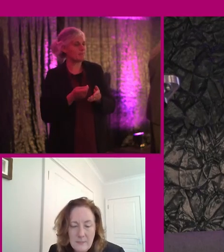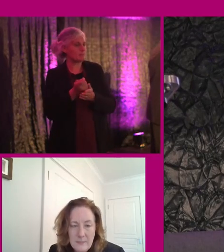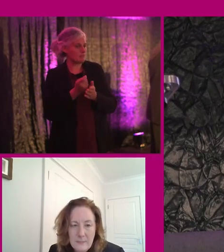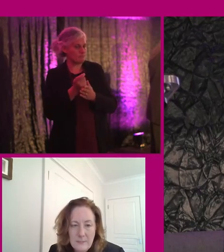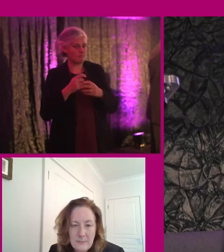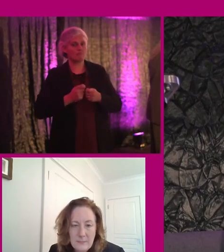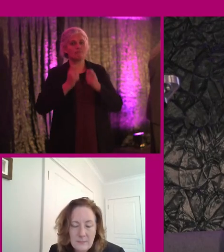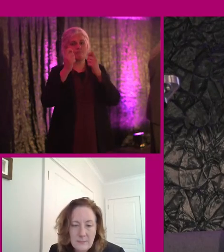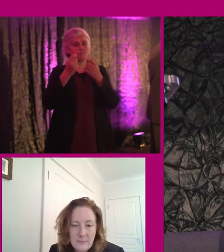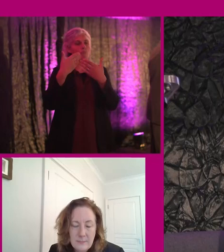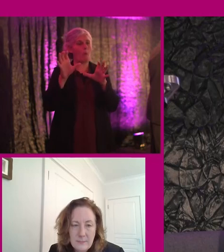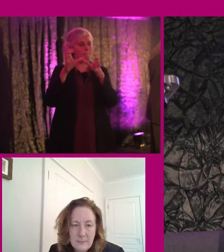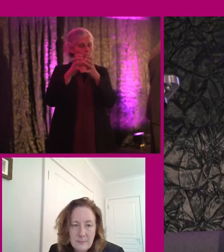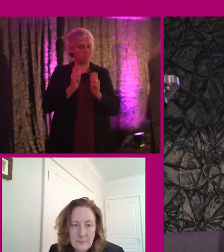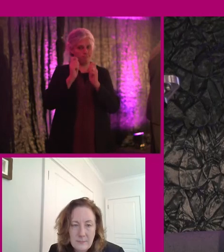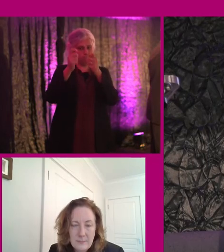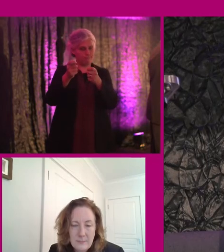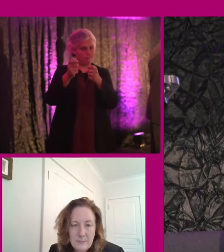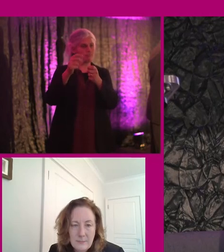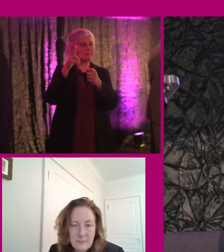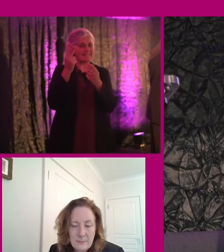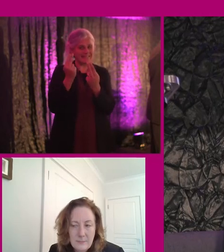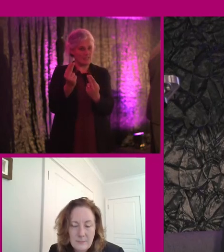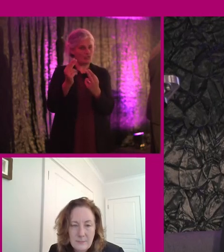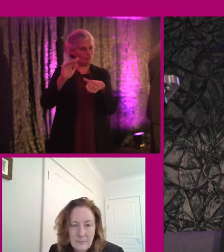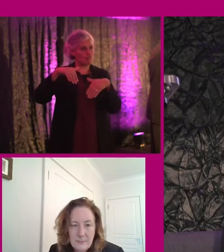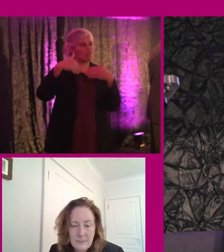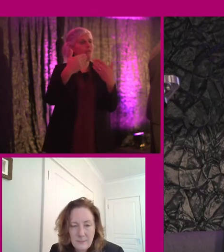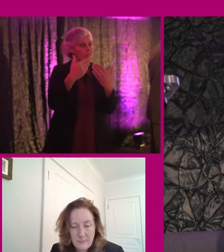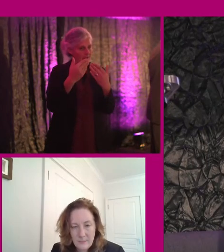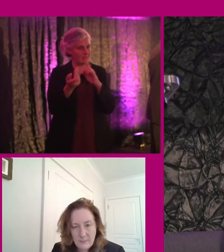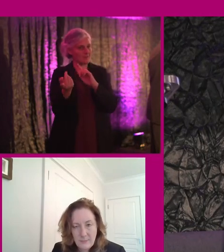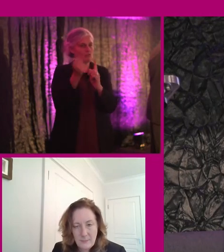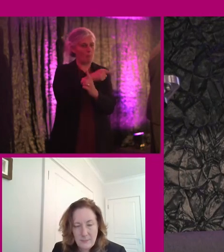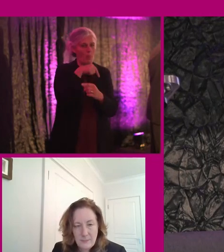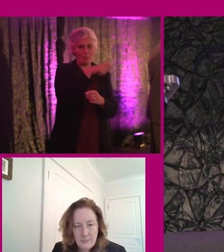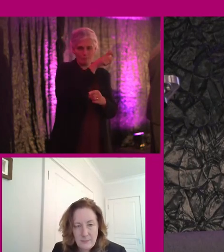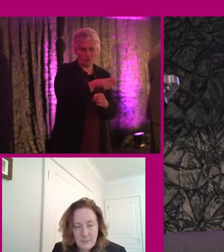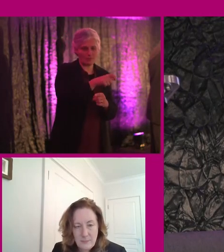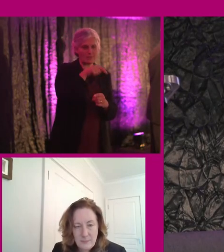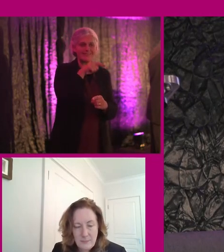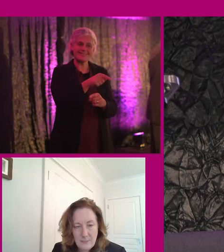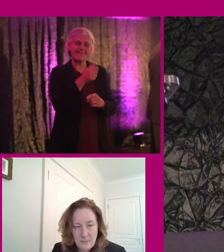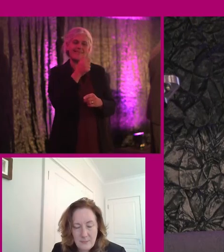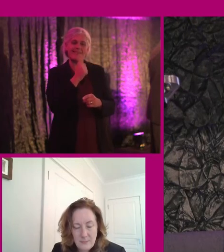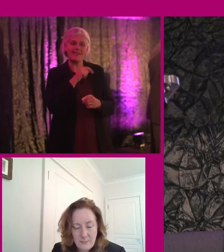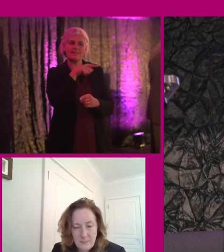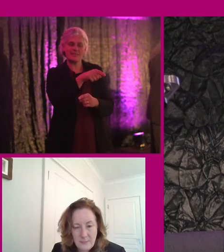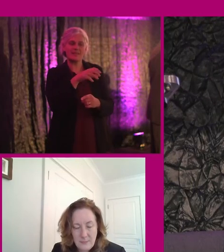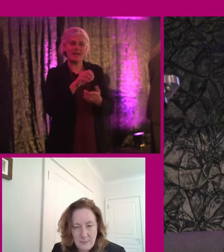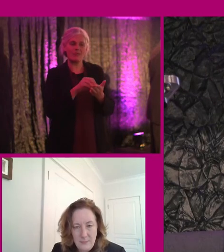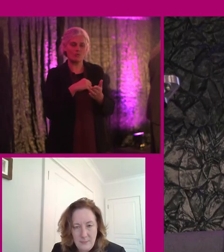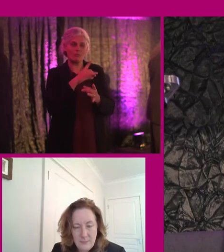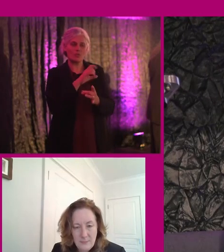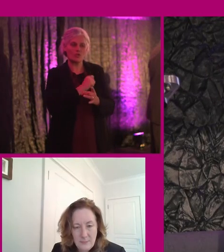to a public body and that public body is required to provide a satisfactory answer. if that satisfactory answer isn't forthcoming or if the person is